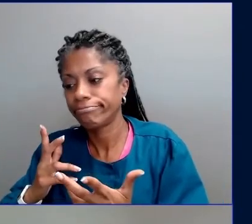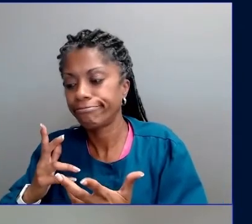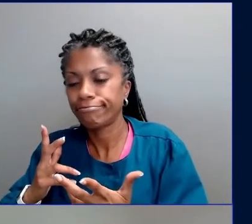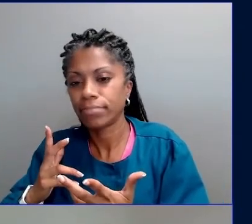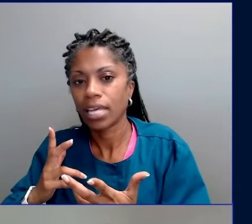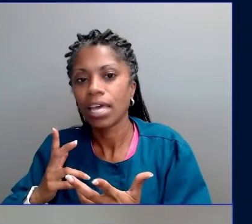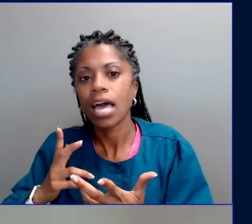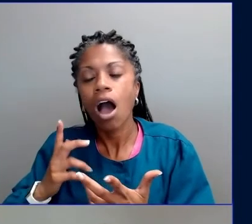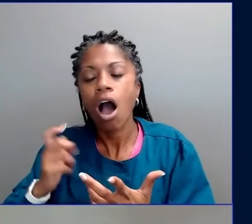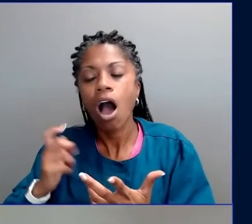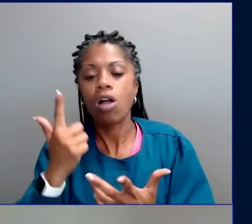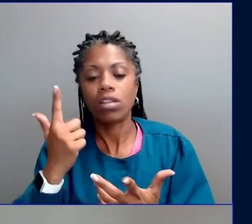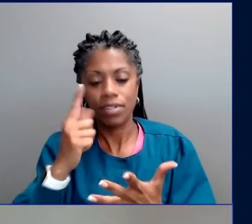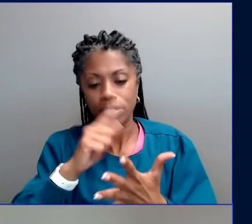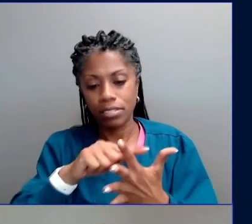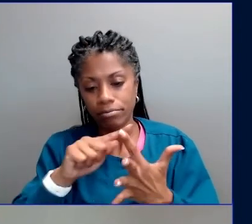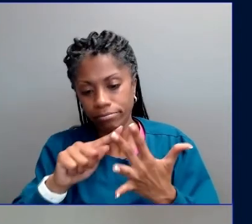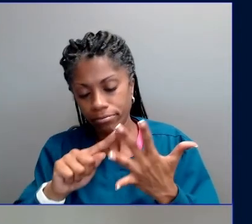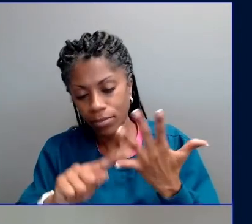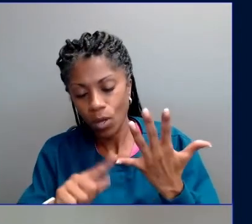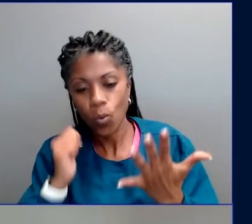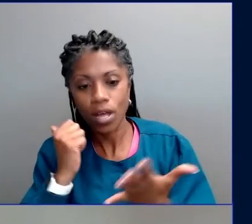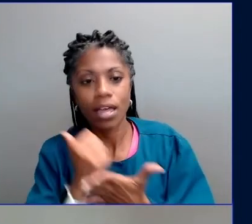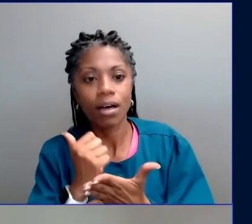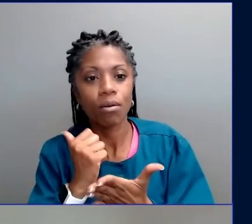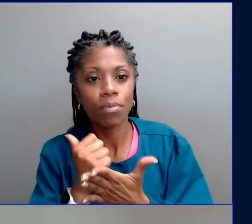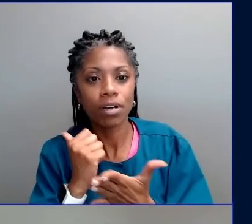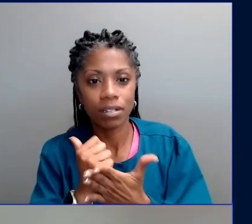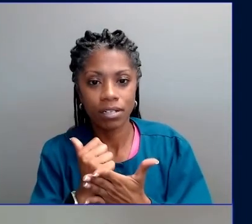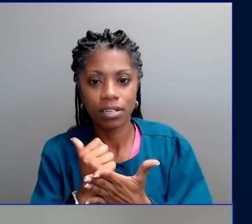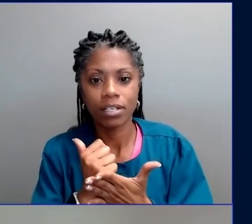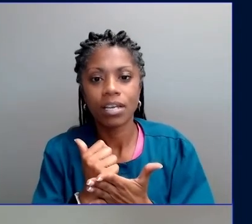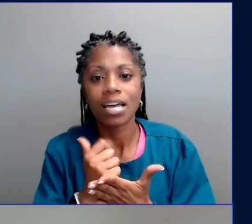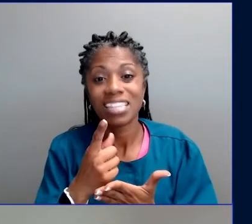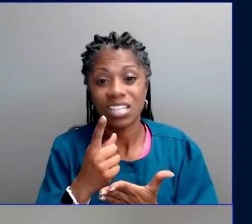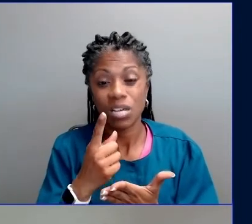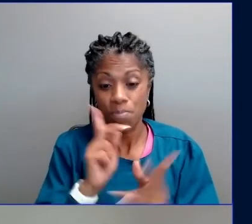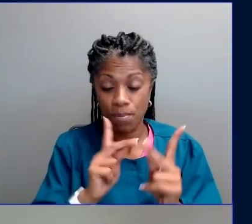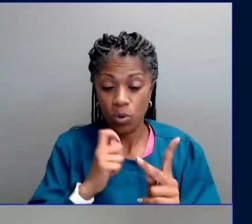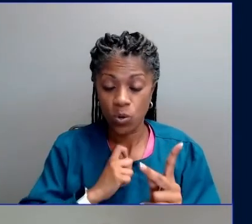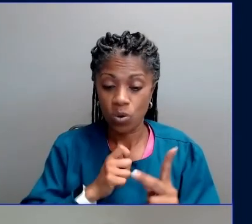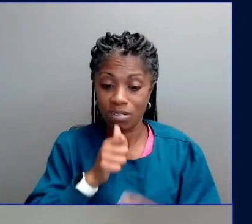all, but they help those who are suffering the impacts of climate change even more.